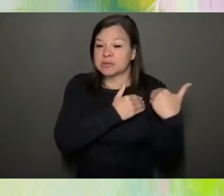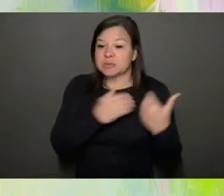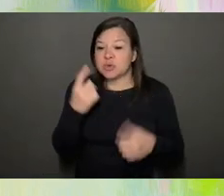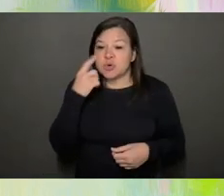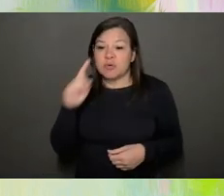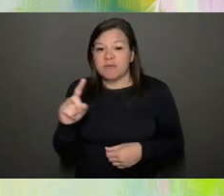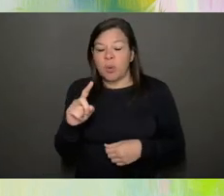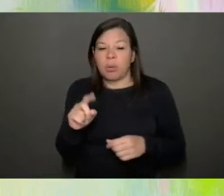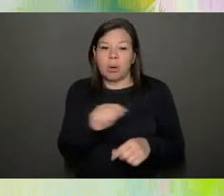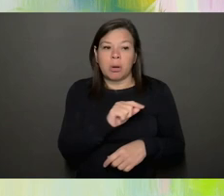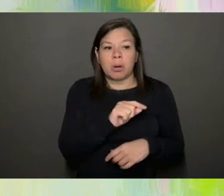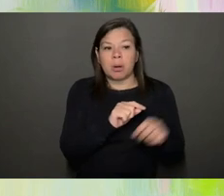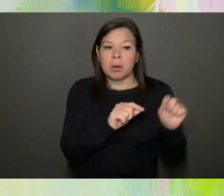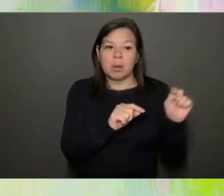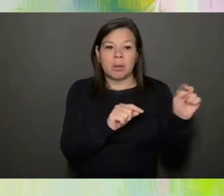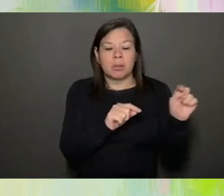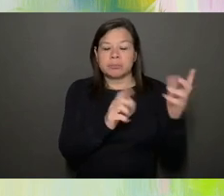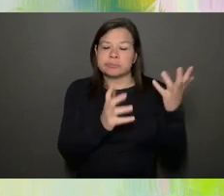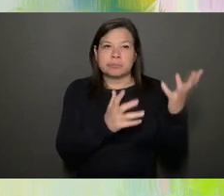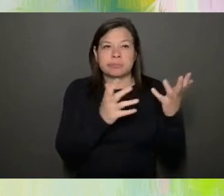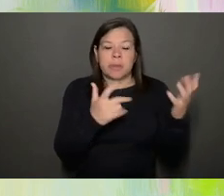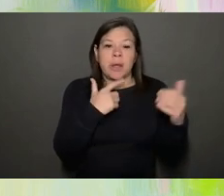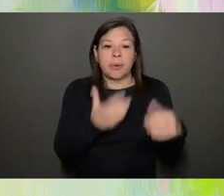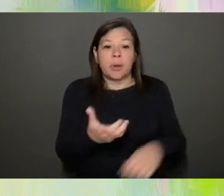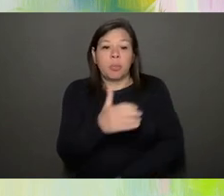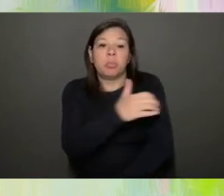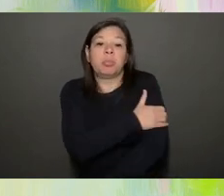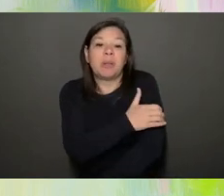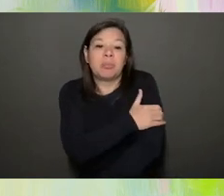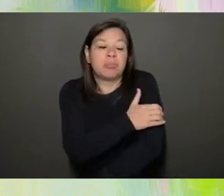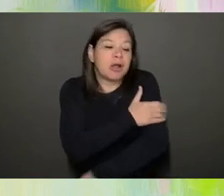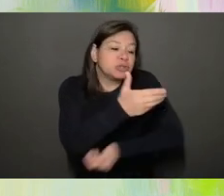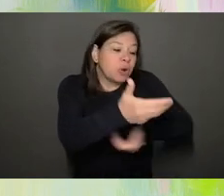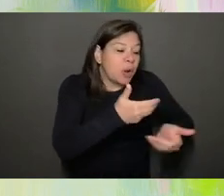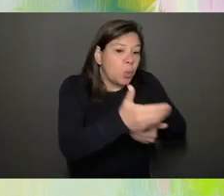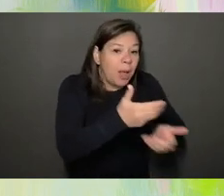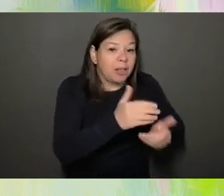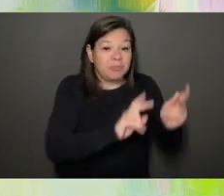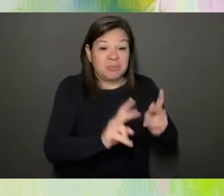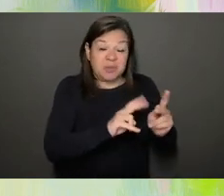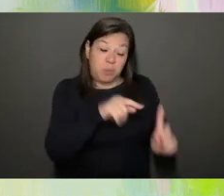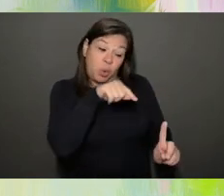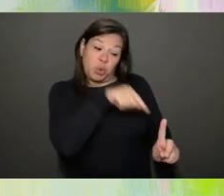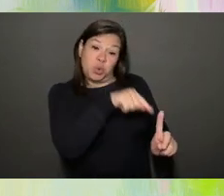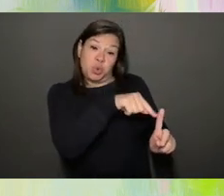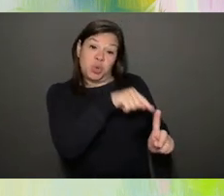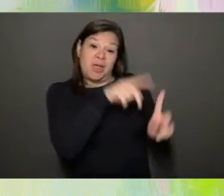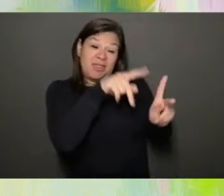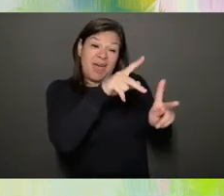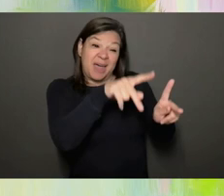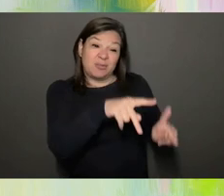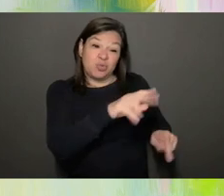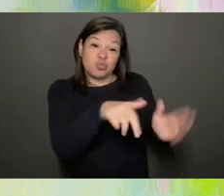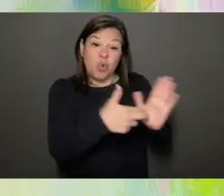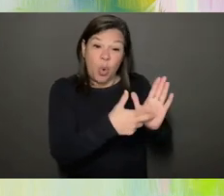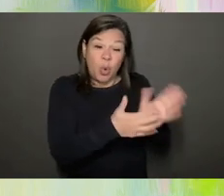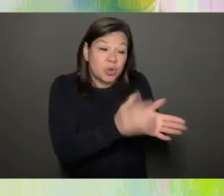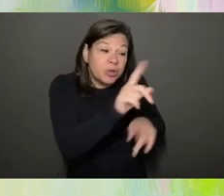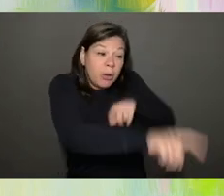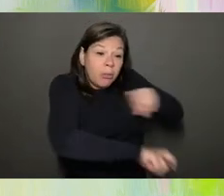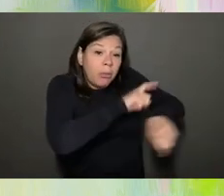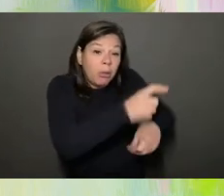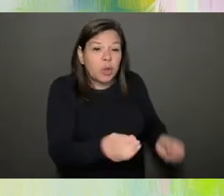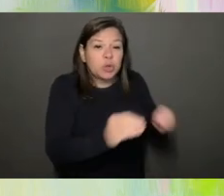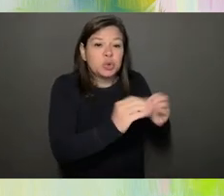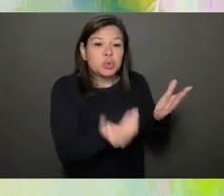welcomes people and helps with blood pressure checks and those kinds of things, you know, you could practice asking new kinds of questions because you already